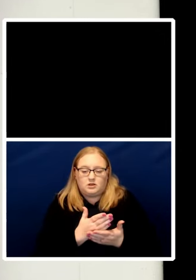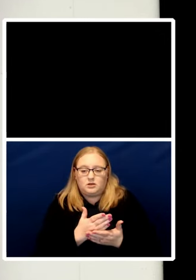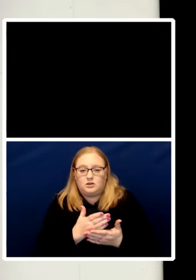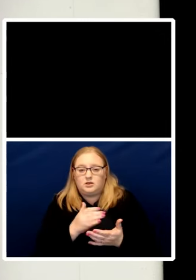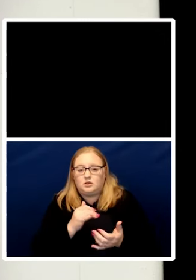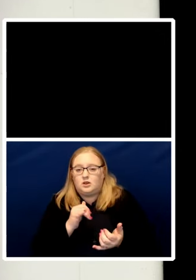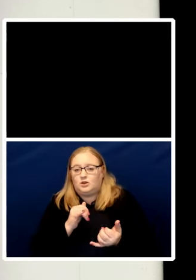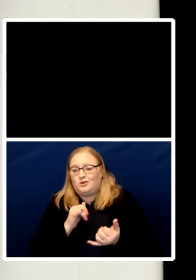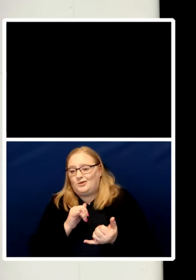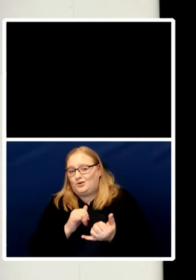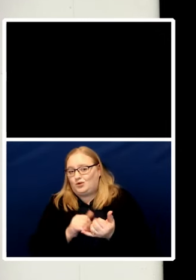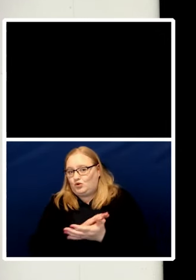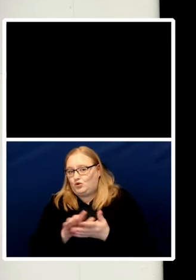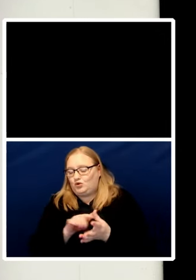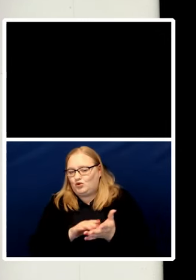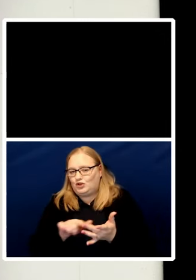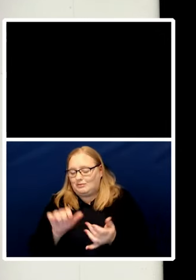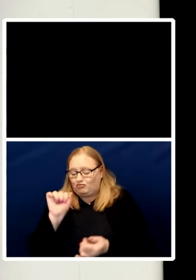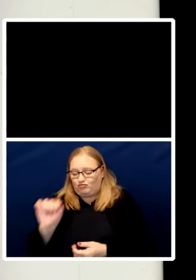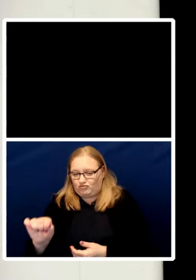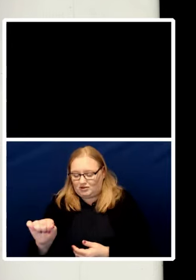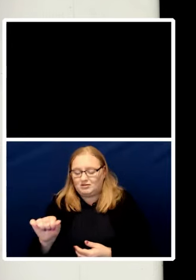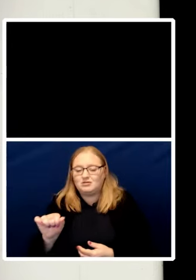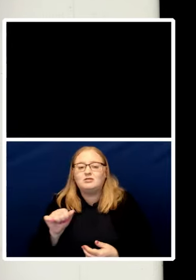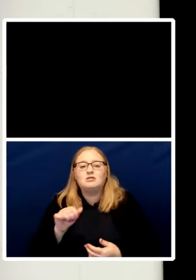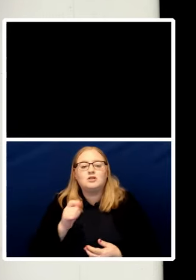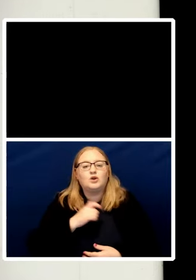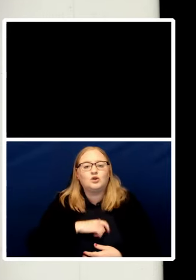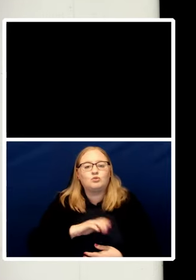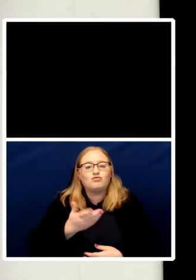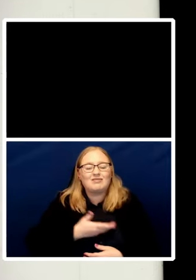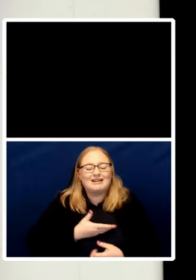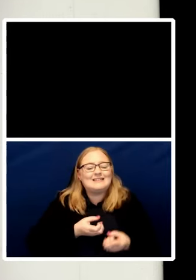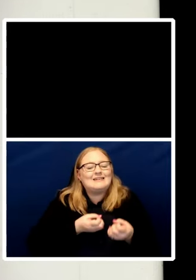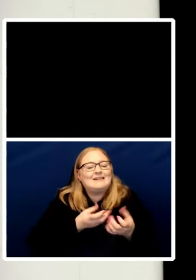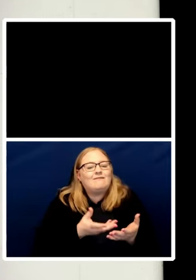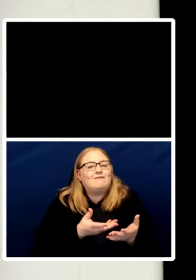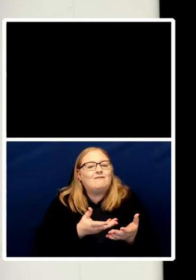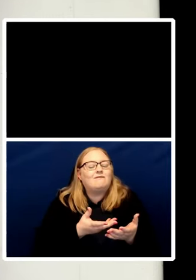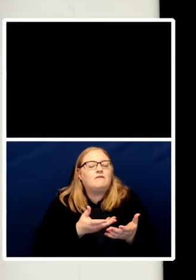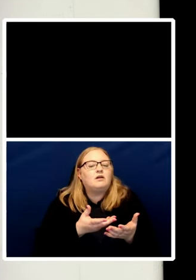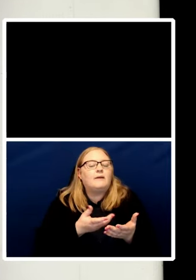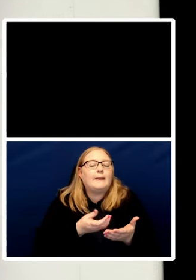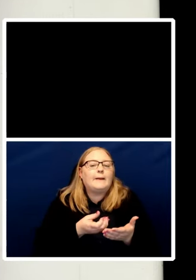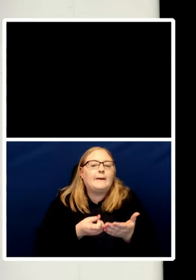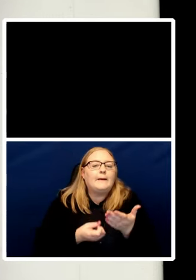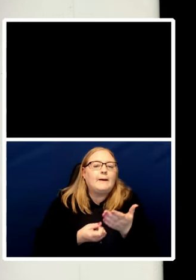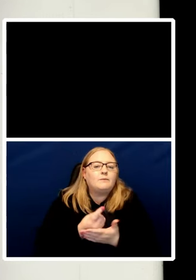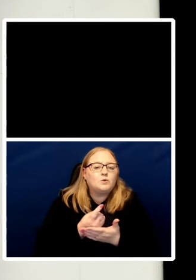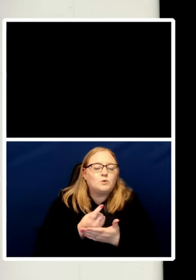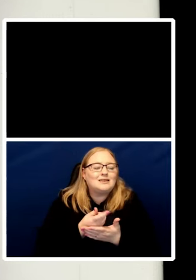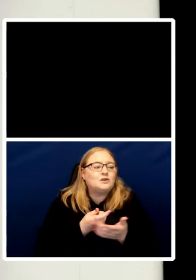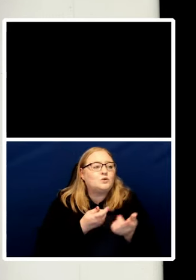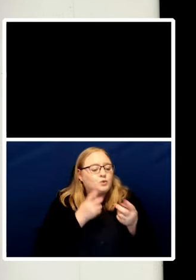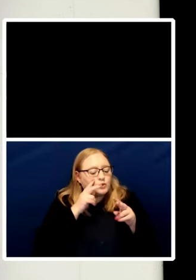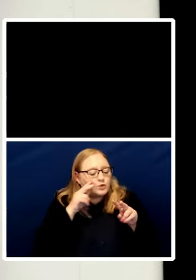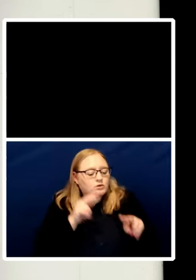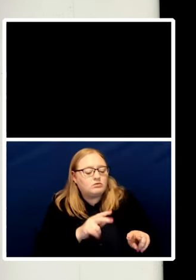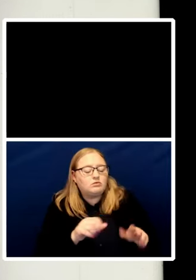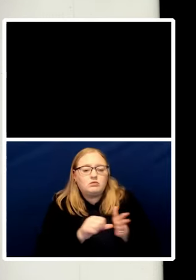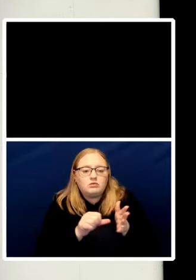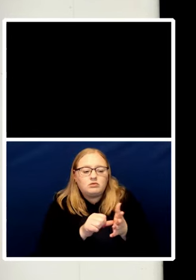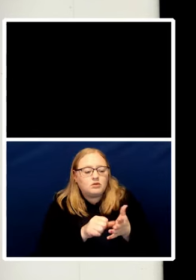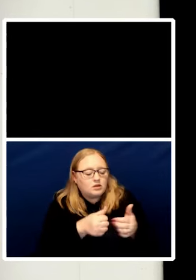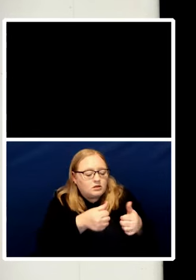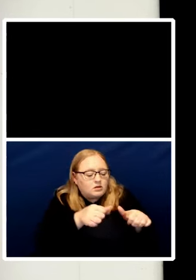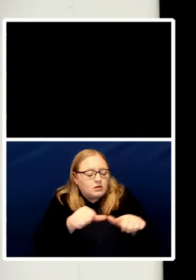human rights provide a vehicle for the addressing of many of the problems of today in